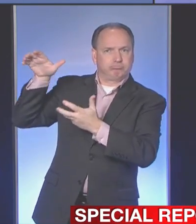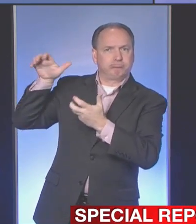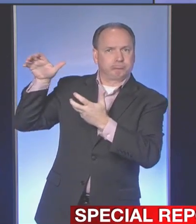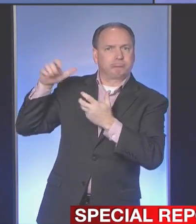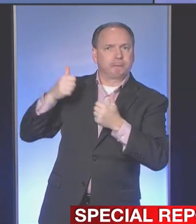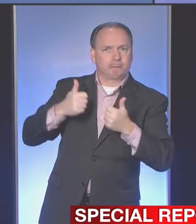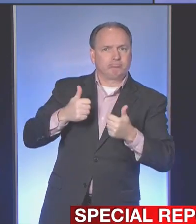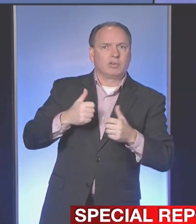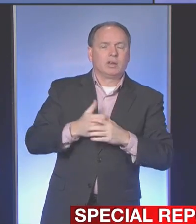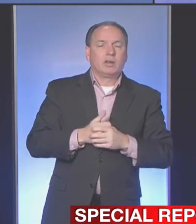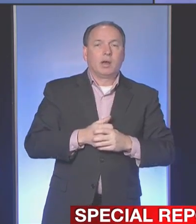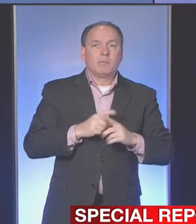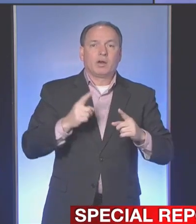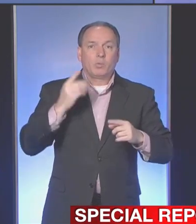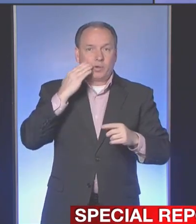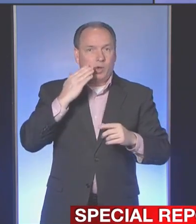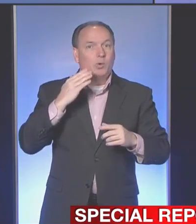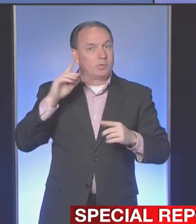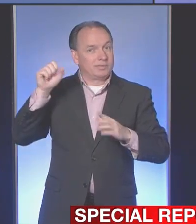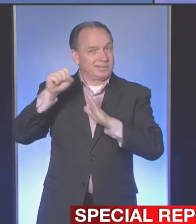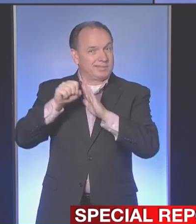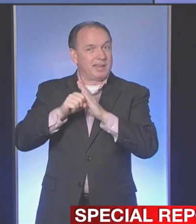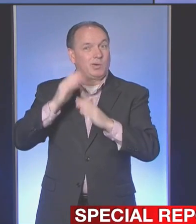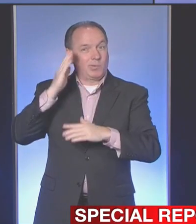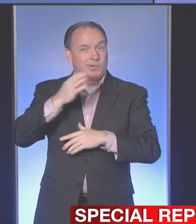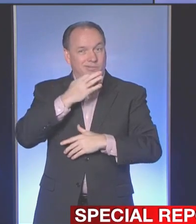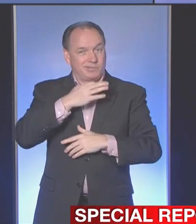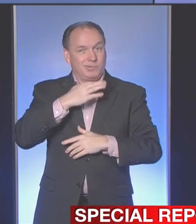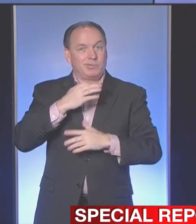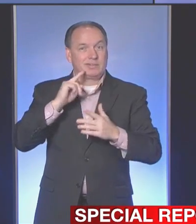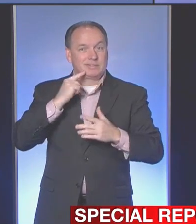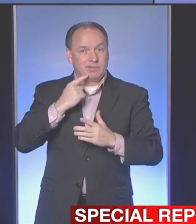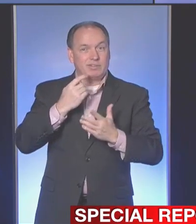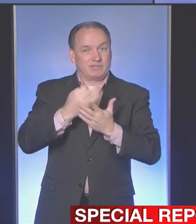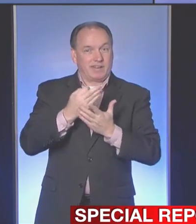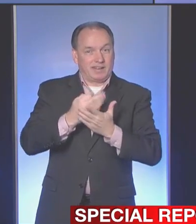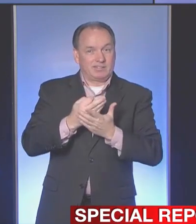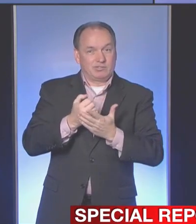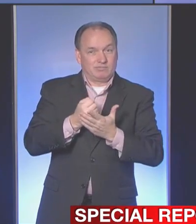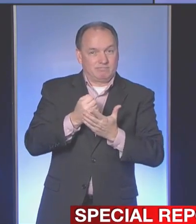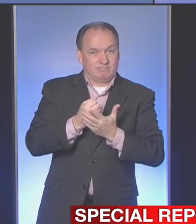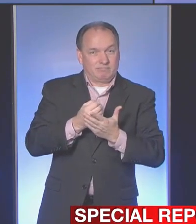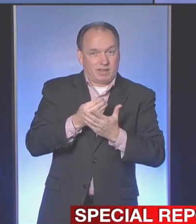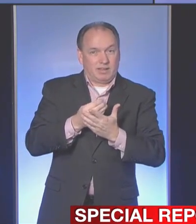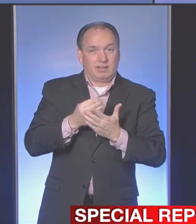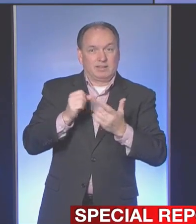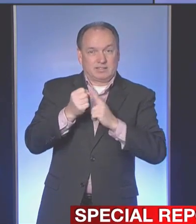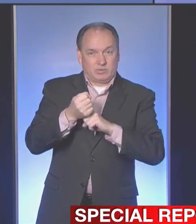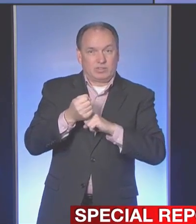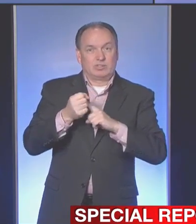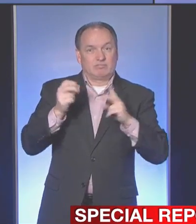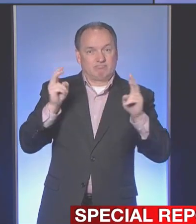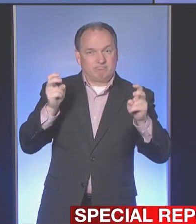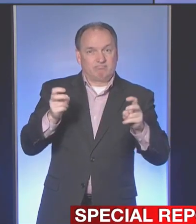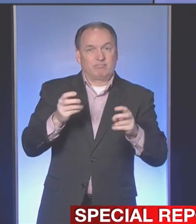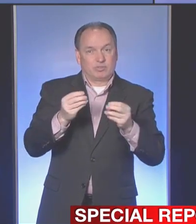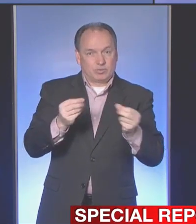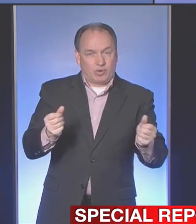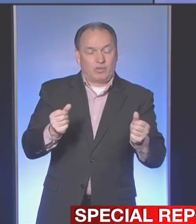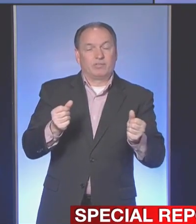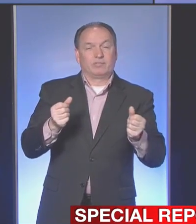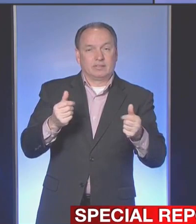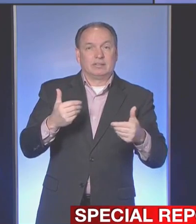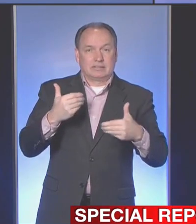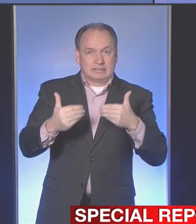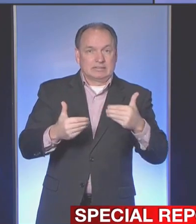state is going to have some serious financial issues to deal with as this COVID-19 crisis continues on and